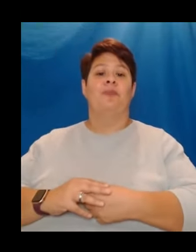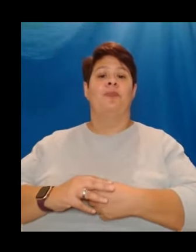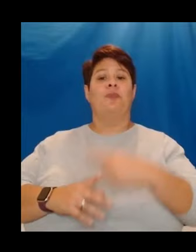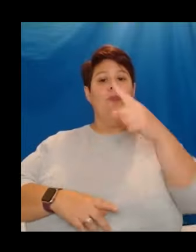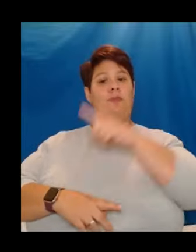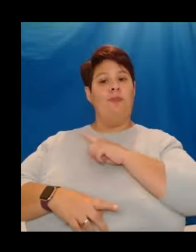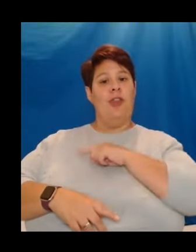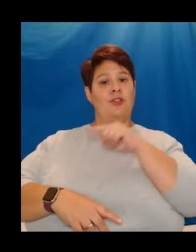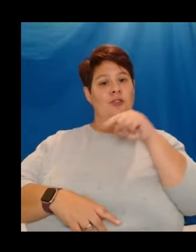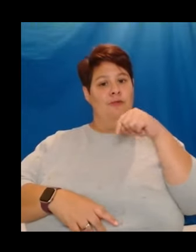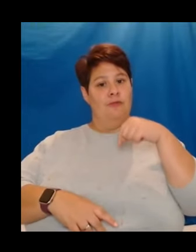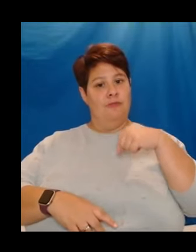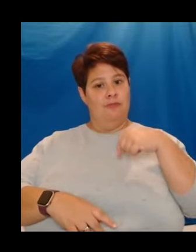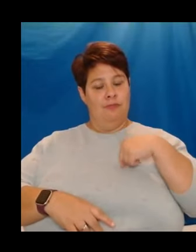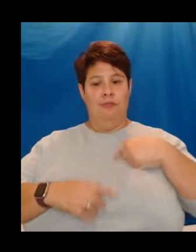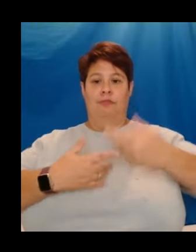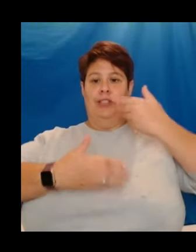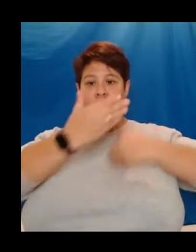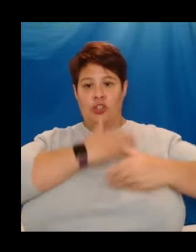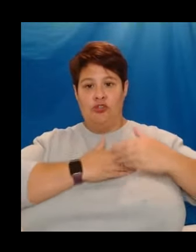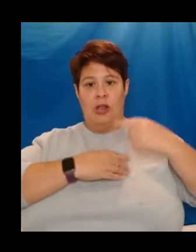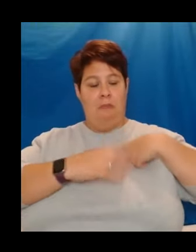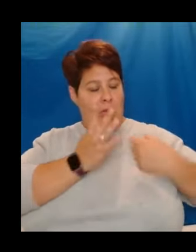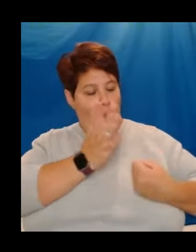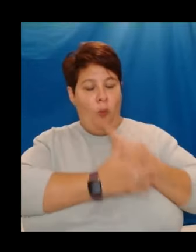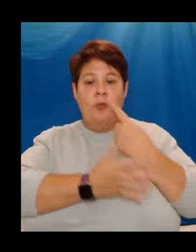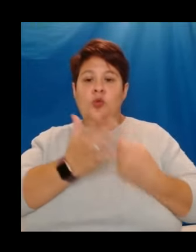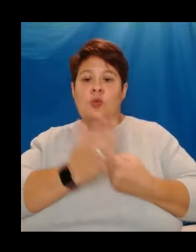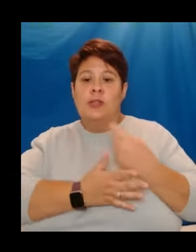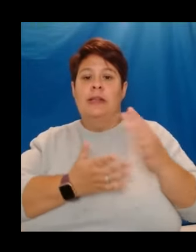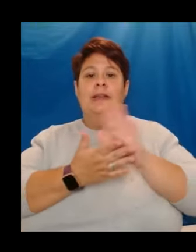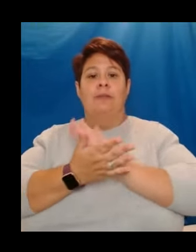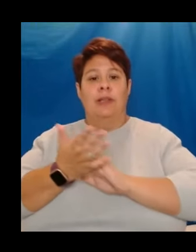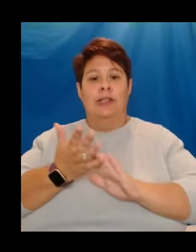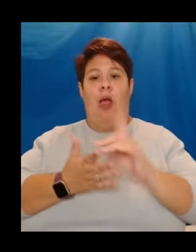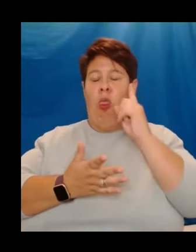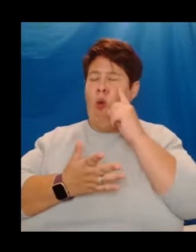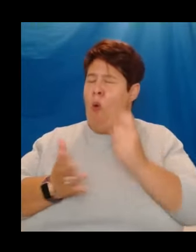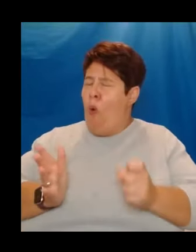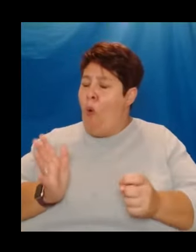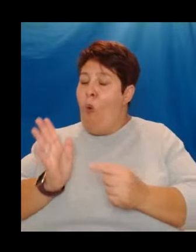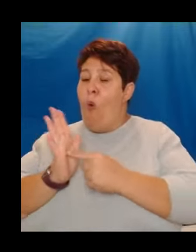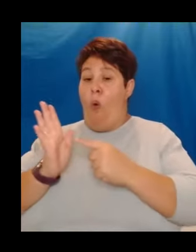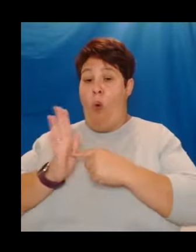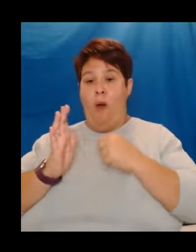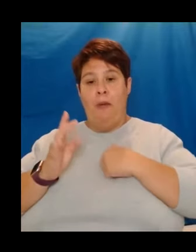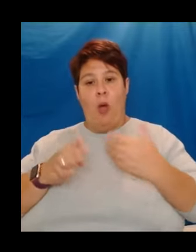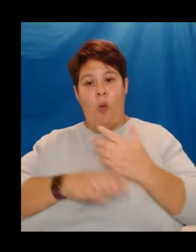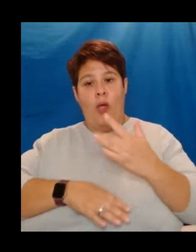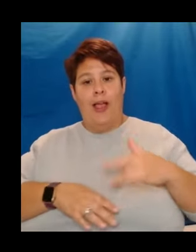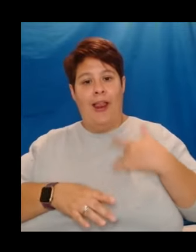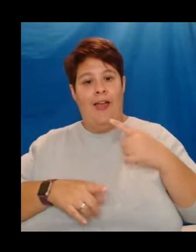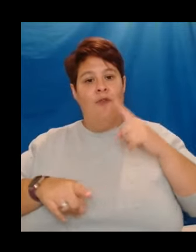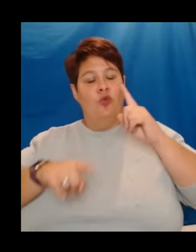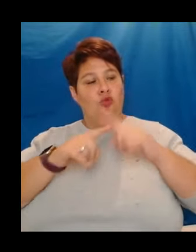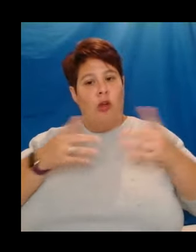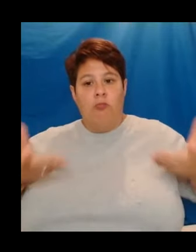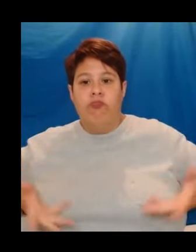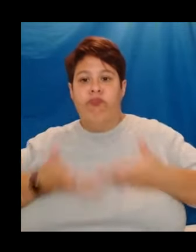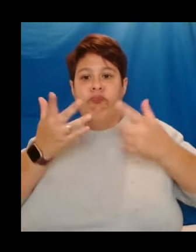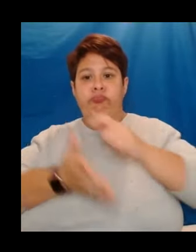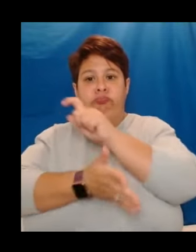that, as a result of that history and my opportunity, I have considered it a vital part of my working life to try and further the disabled cause.